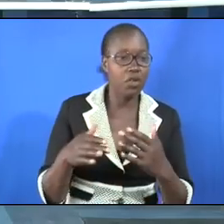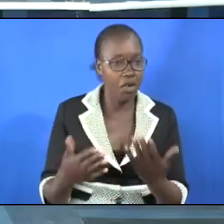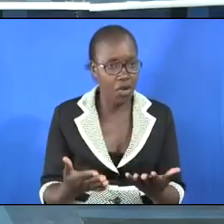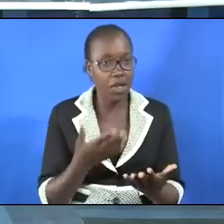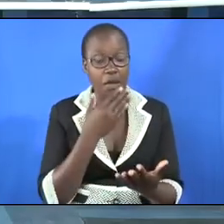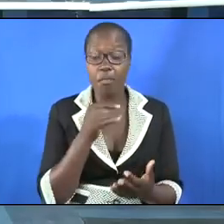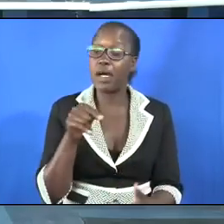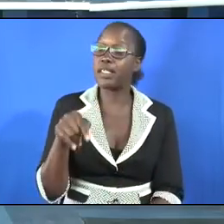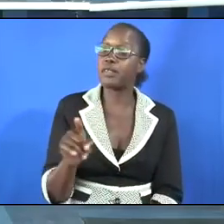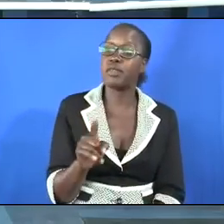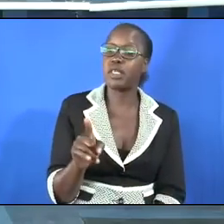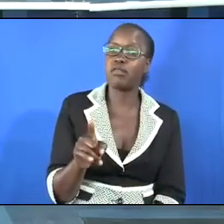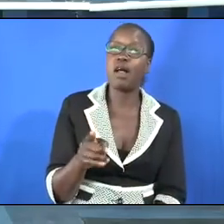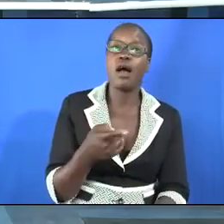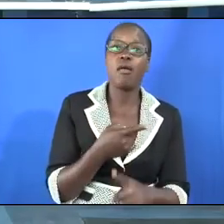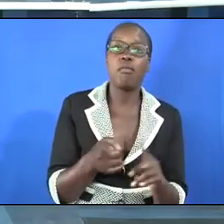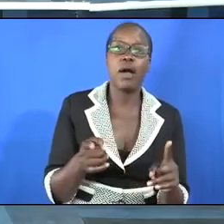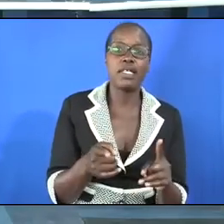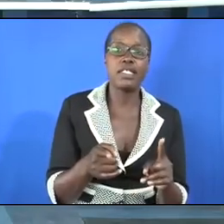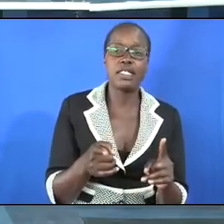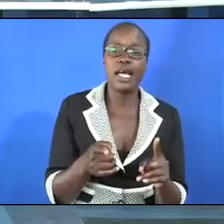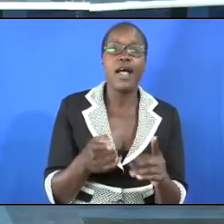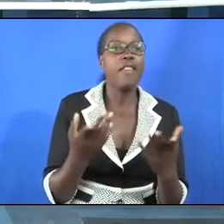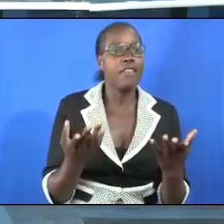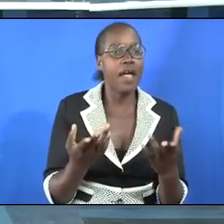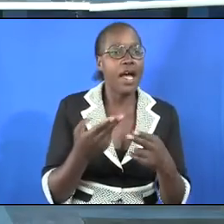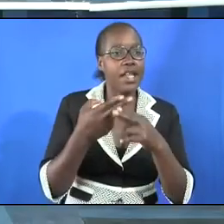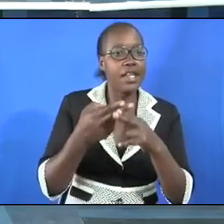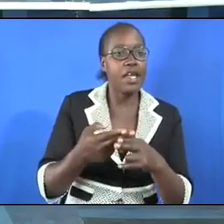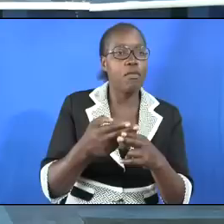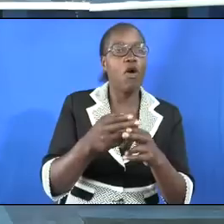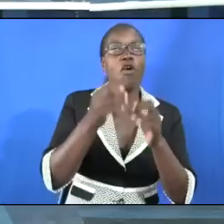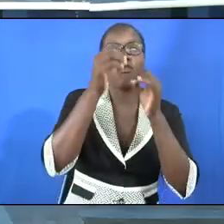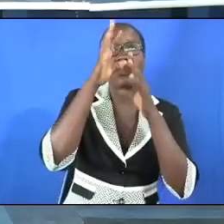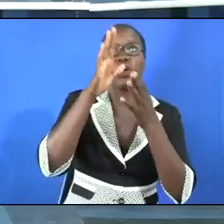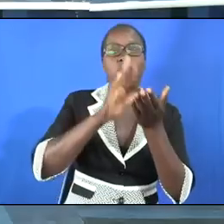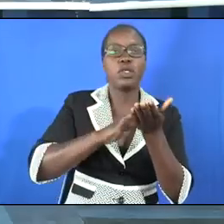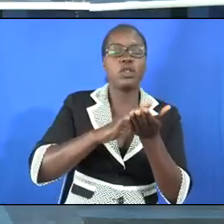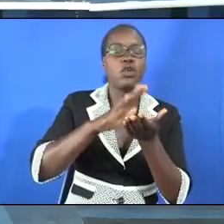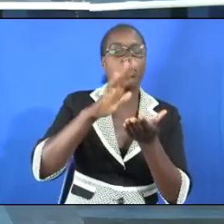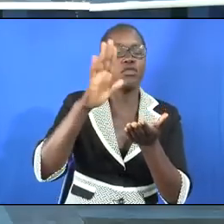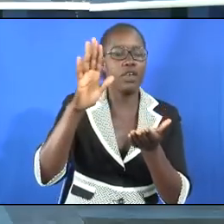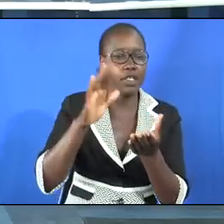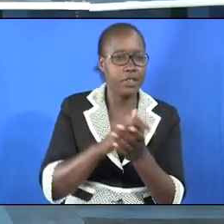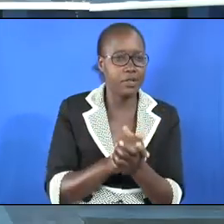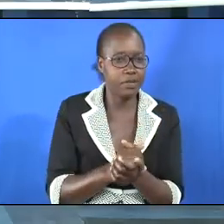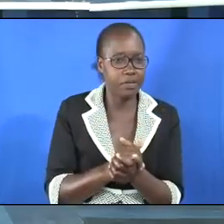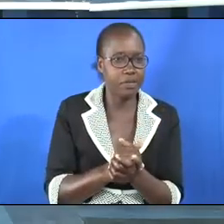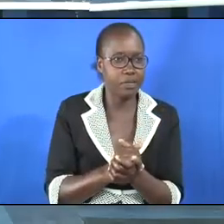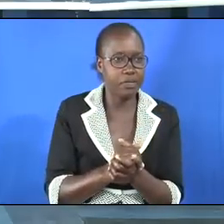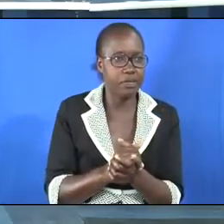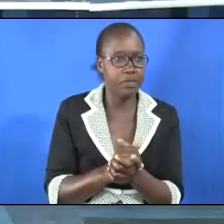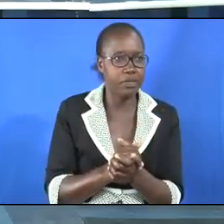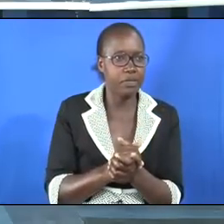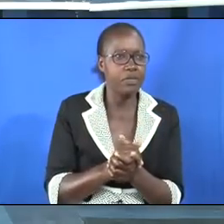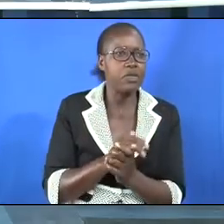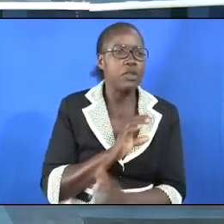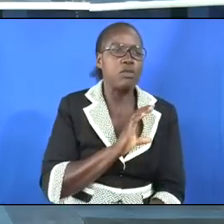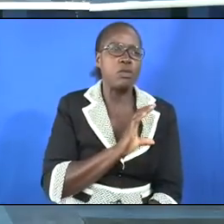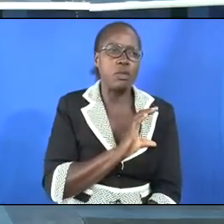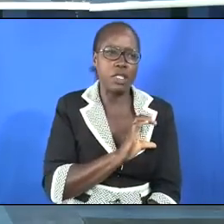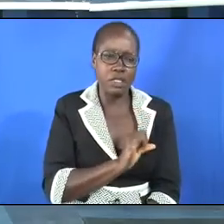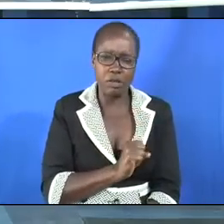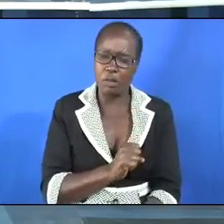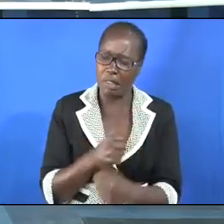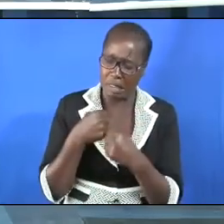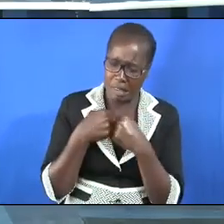this man himself, but that the name of God may be glorified. We may endure certain